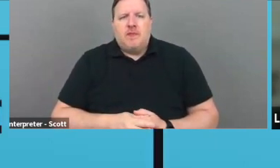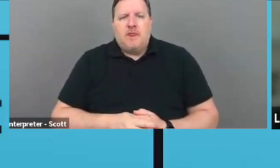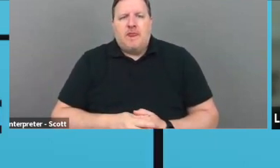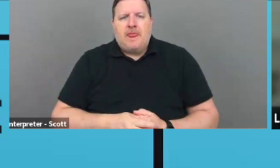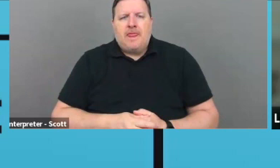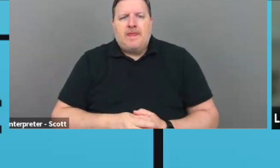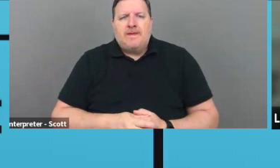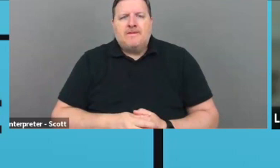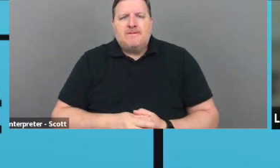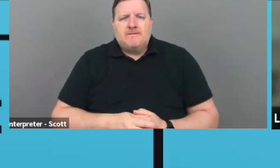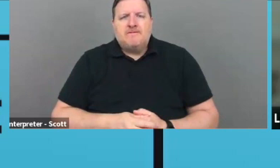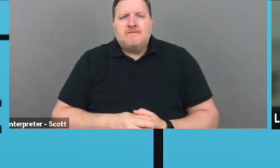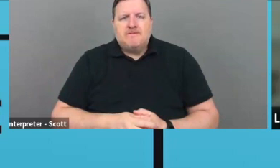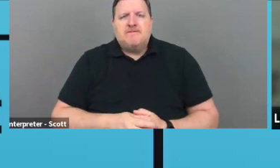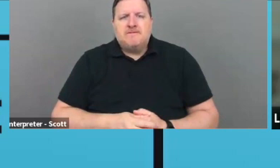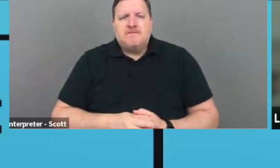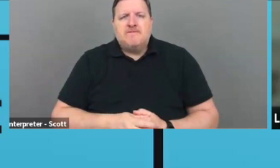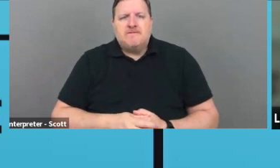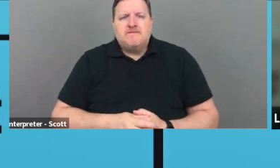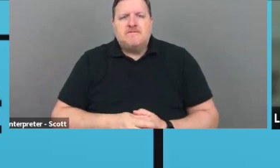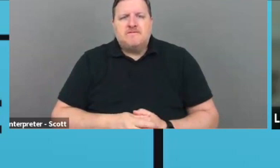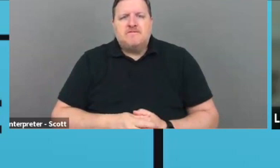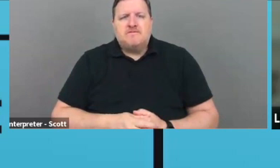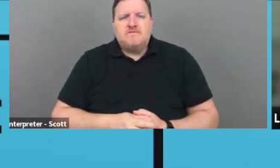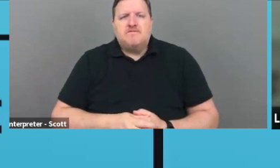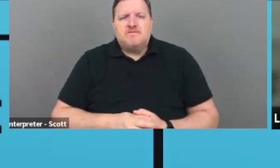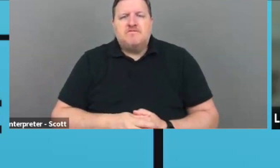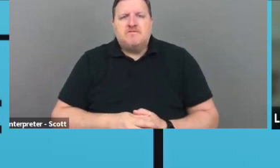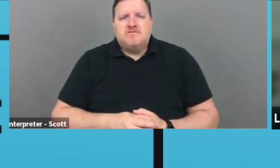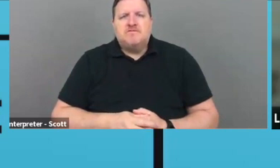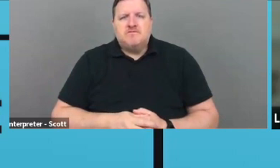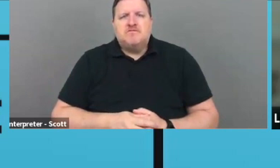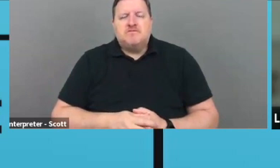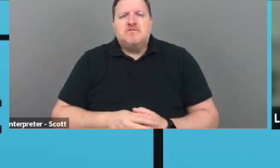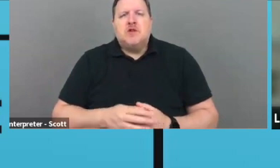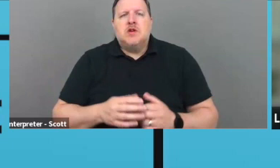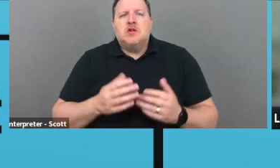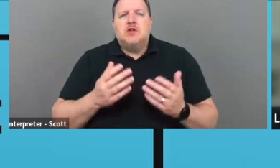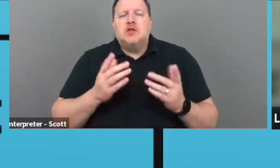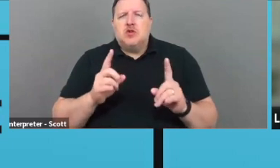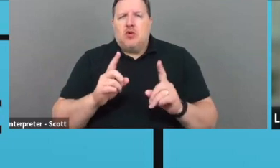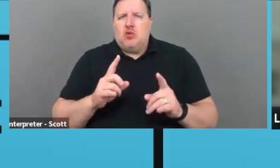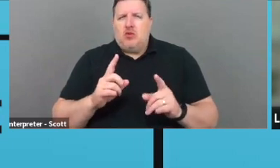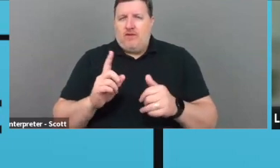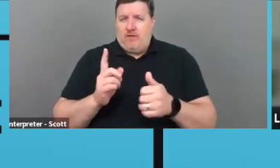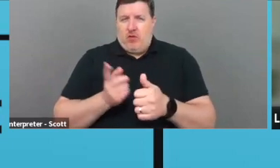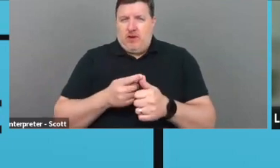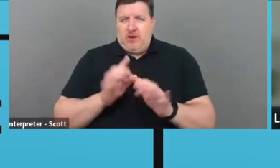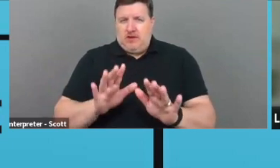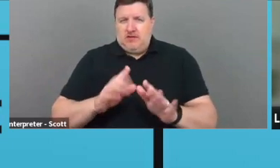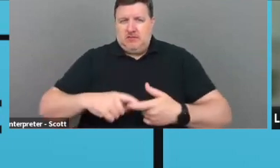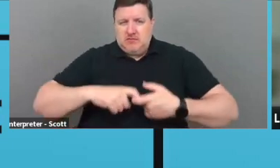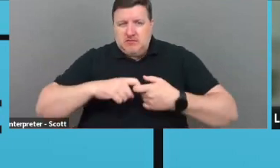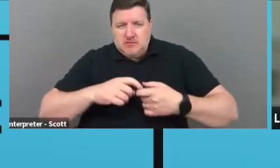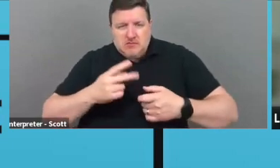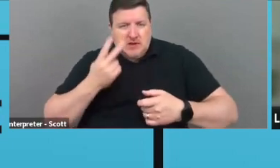So, well, before we go back into the government versus foundation, I want to take a pause and see if there are